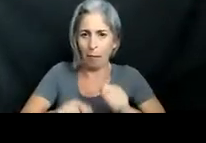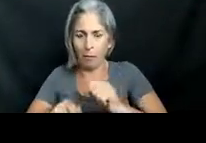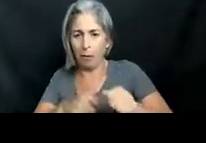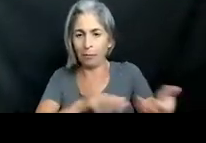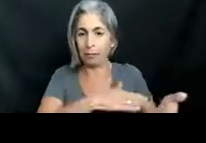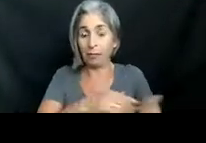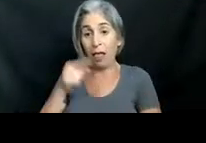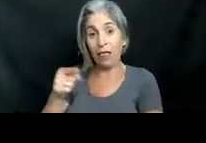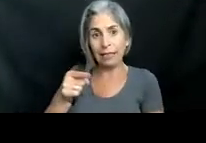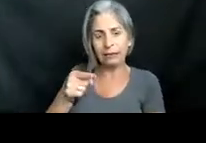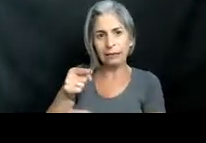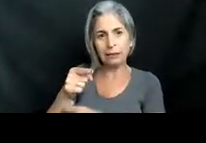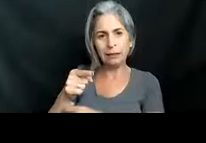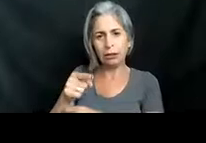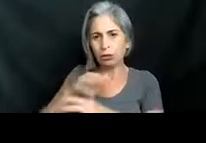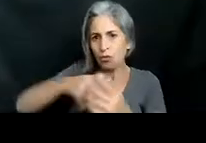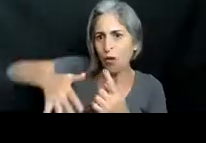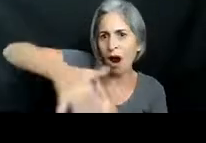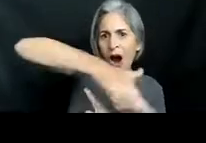this nursery shoal is surrounded